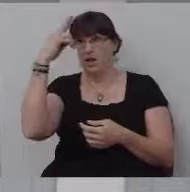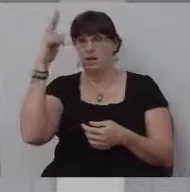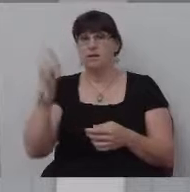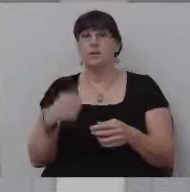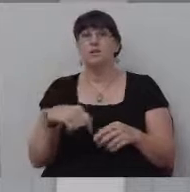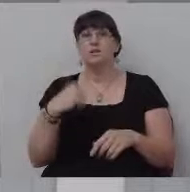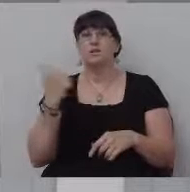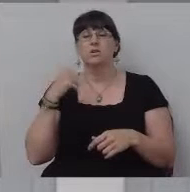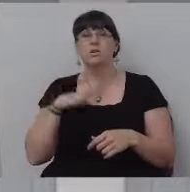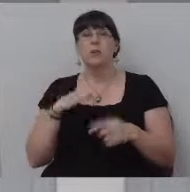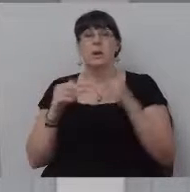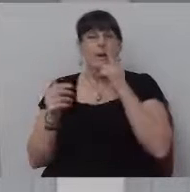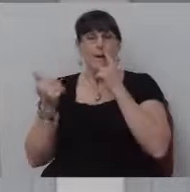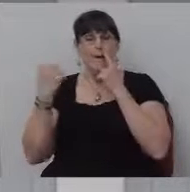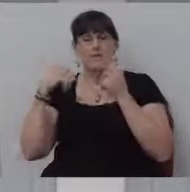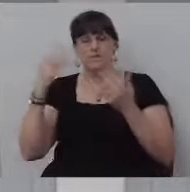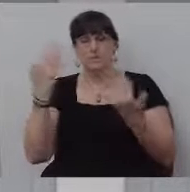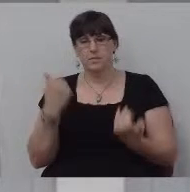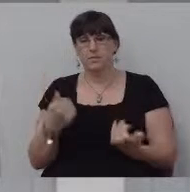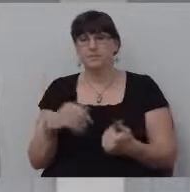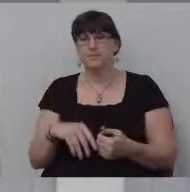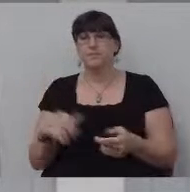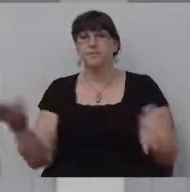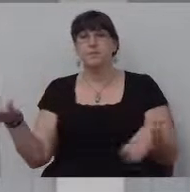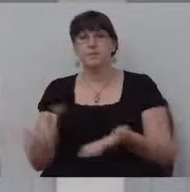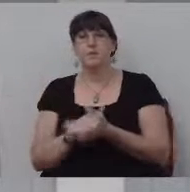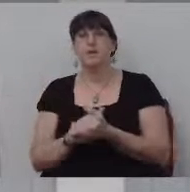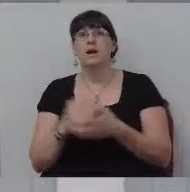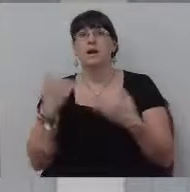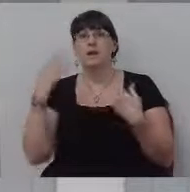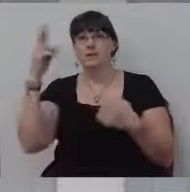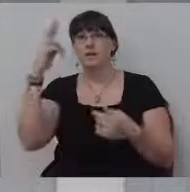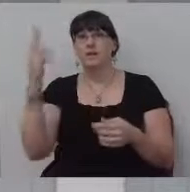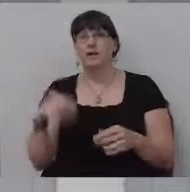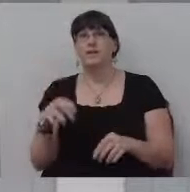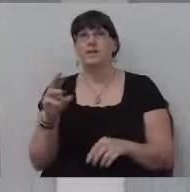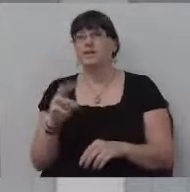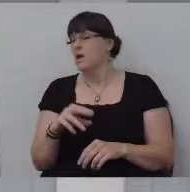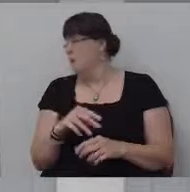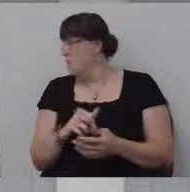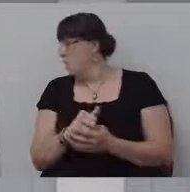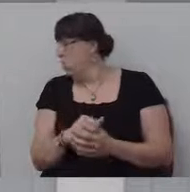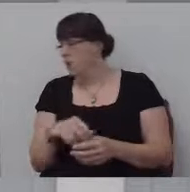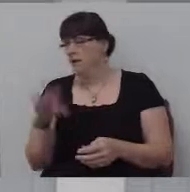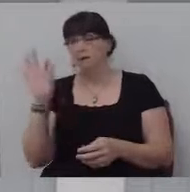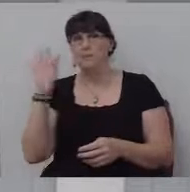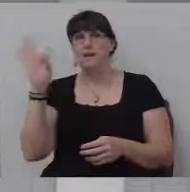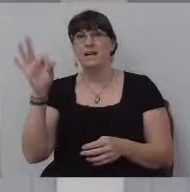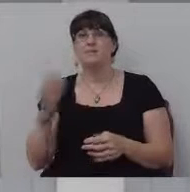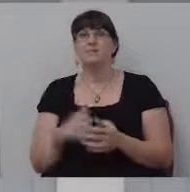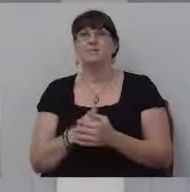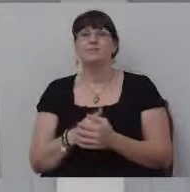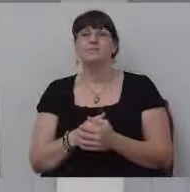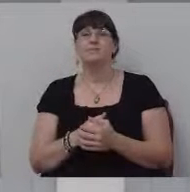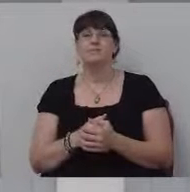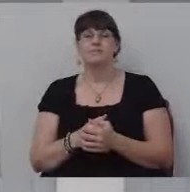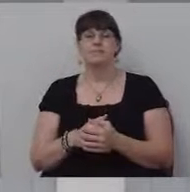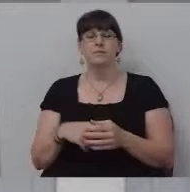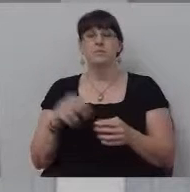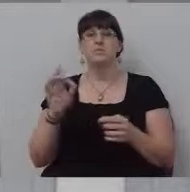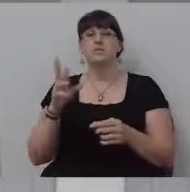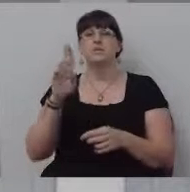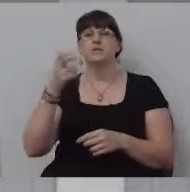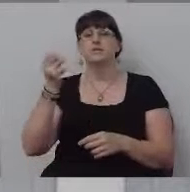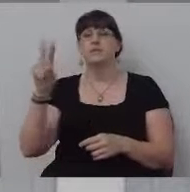marry her, I have to take Catholic classes. And the pastor was preaching on the book of Revelation, and how the great whore of Revelation